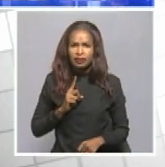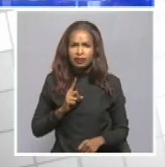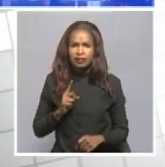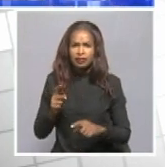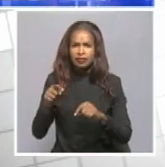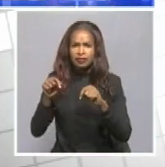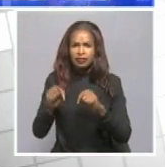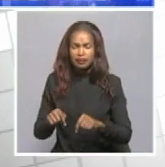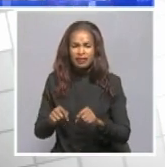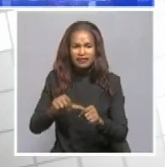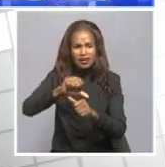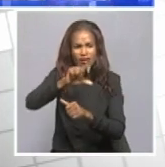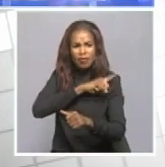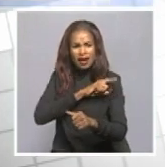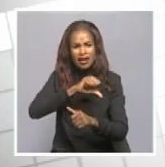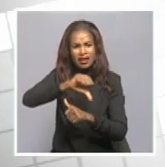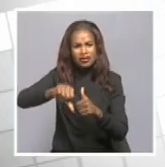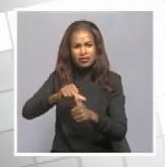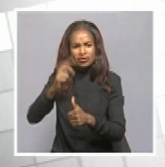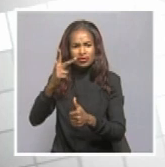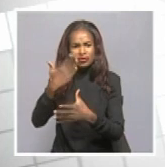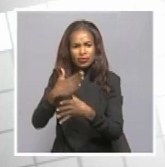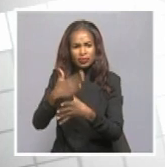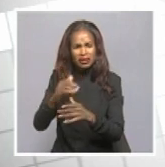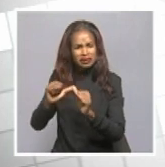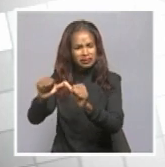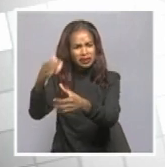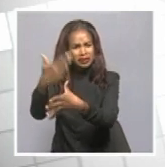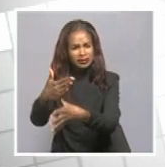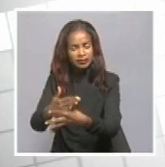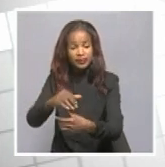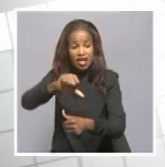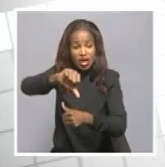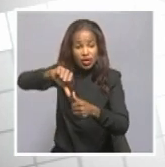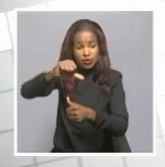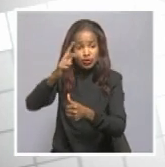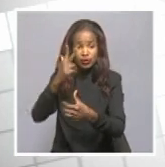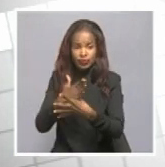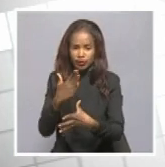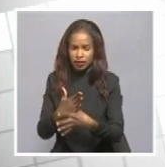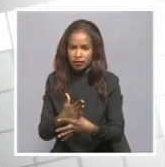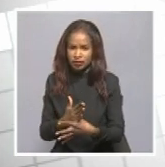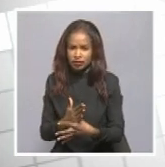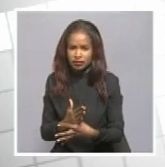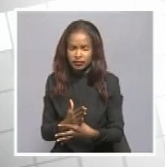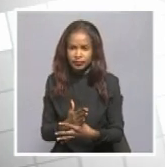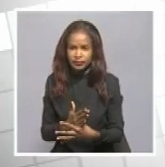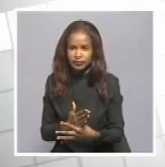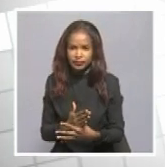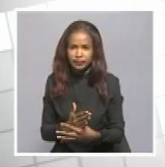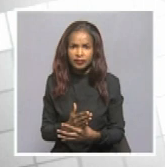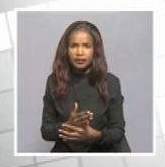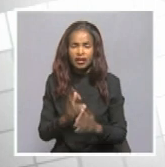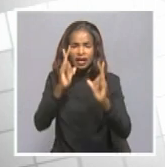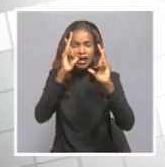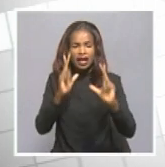expected to attend to? Yes, in terms of social workers, we are anticipating, you know, most people will be home for a long